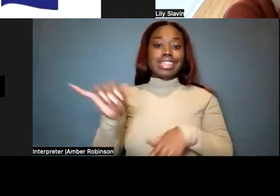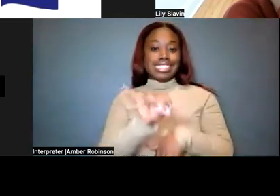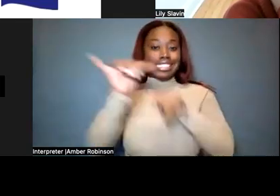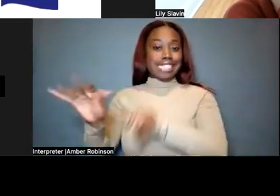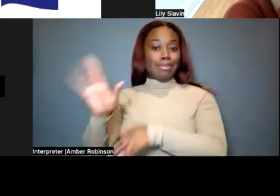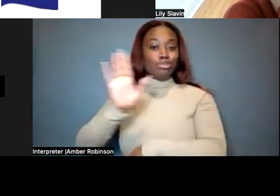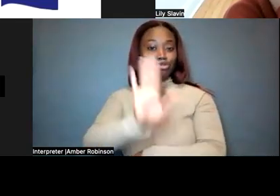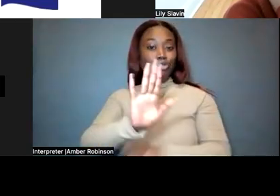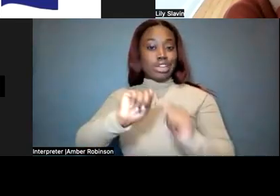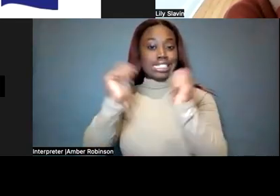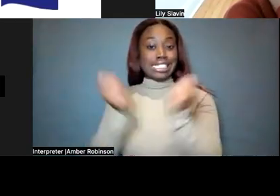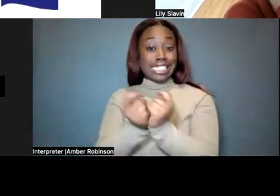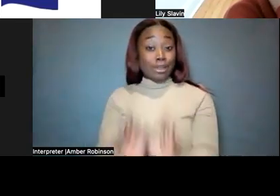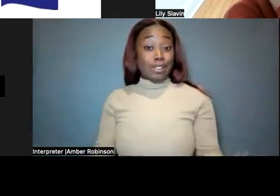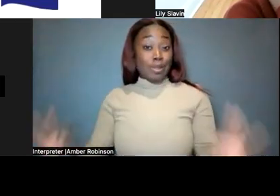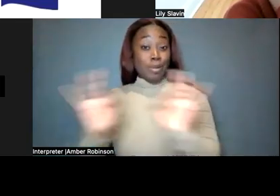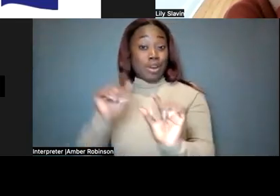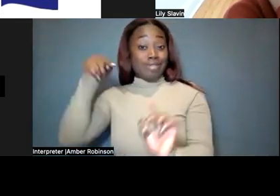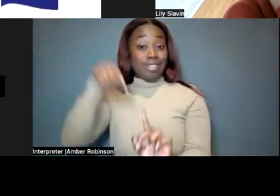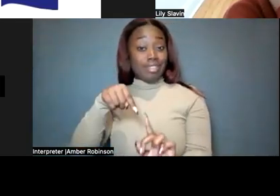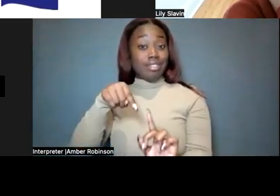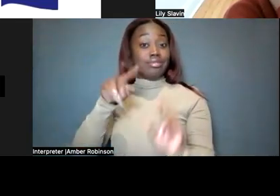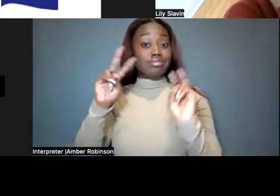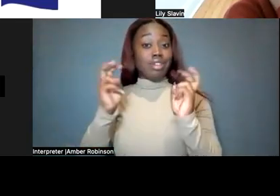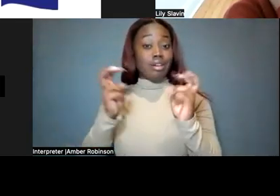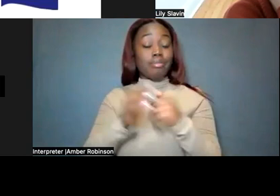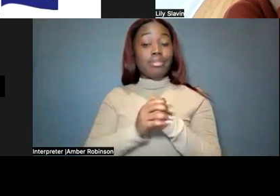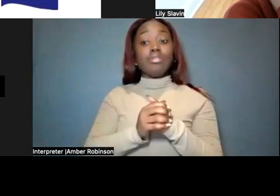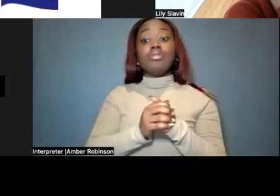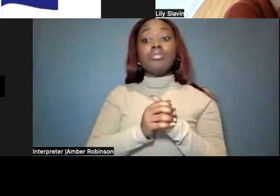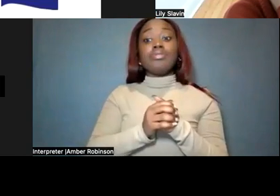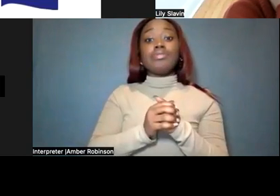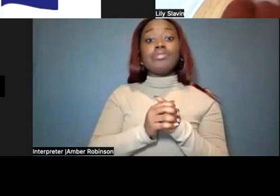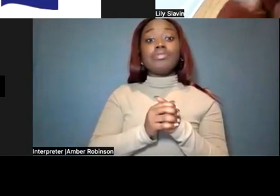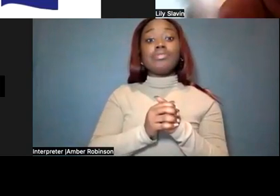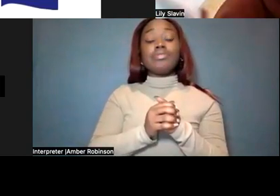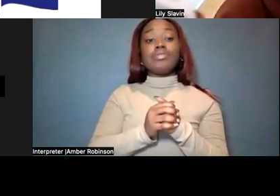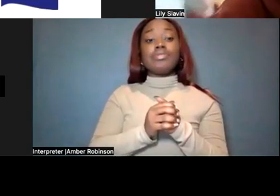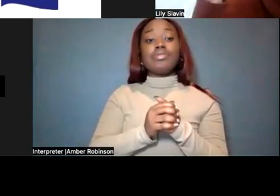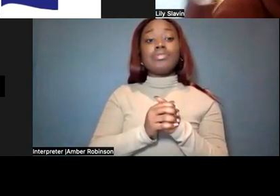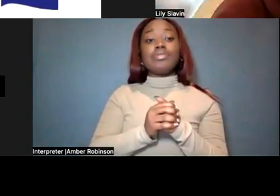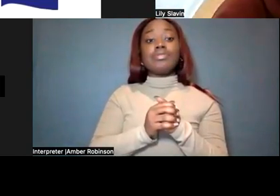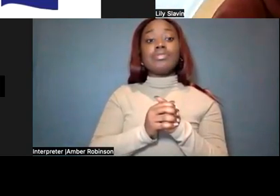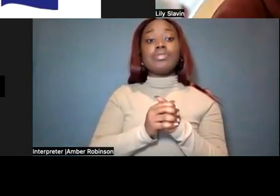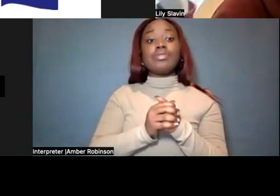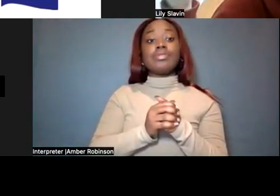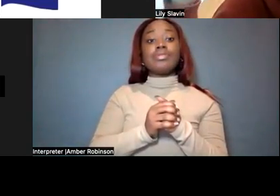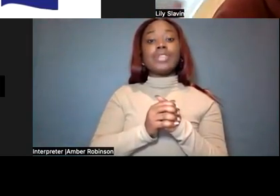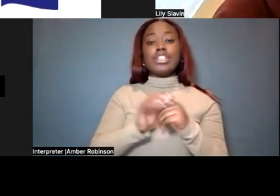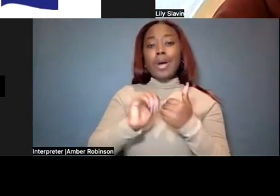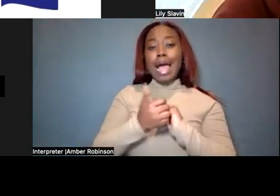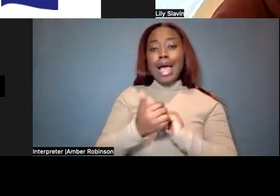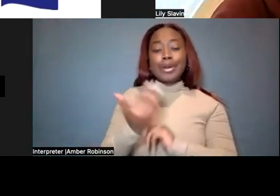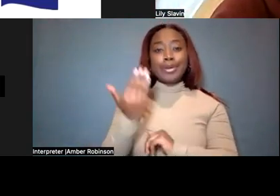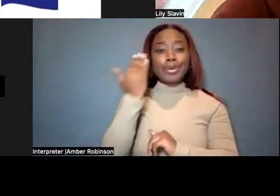on the importance of this and especially how to know what resources